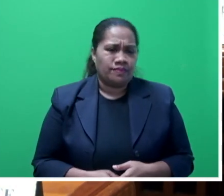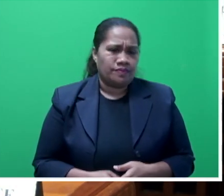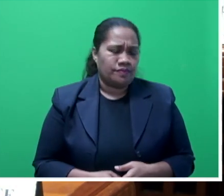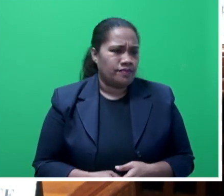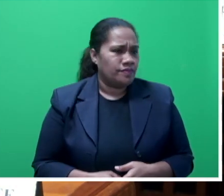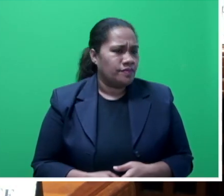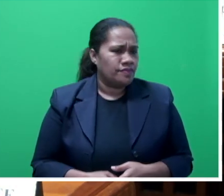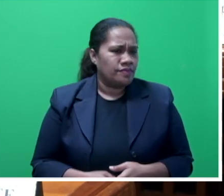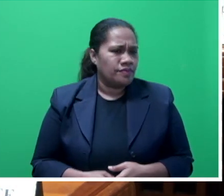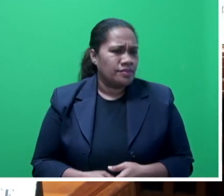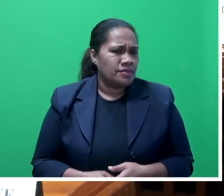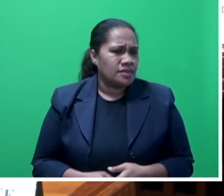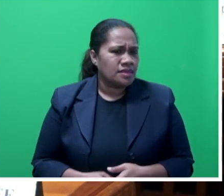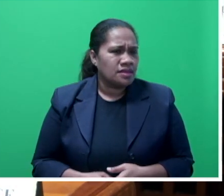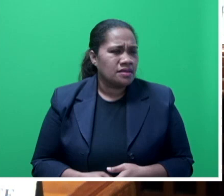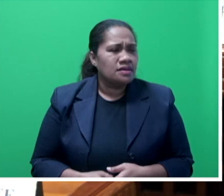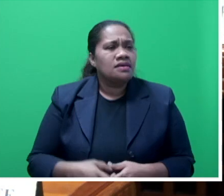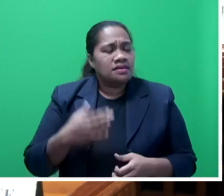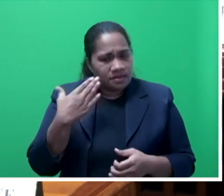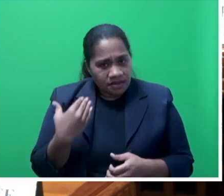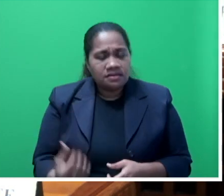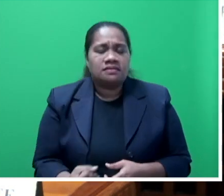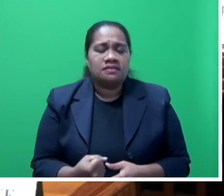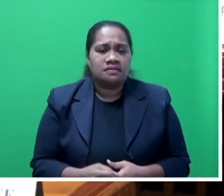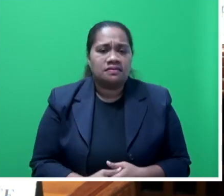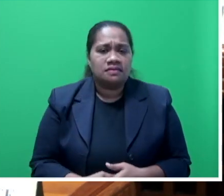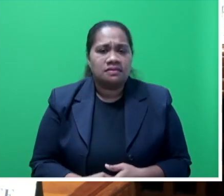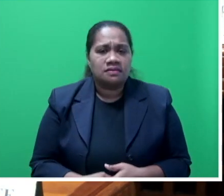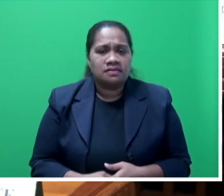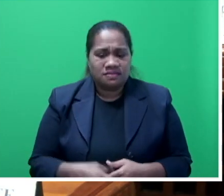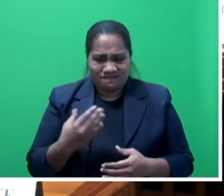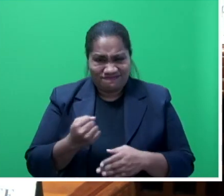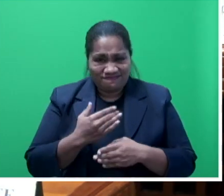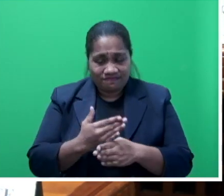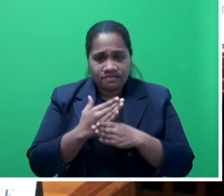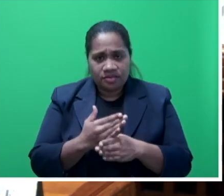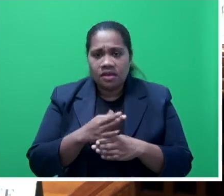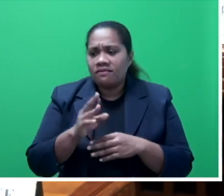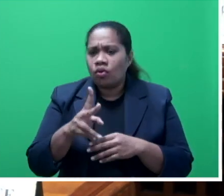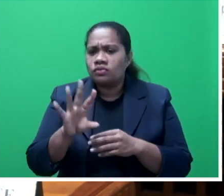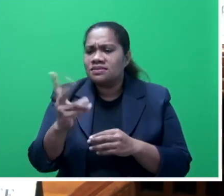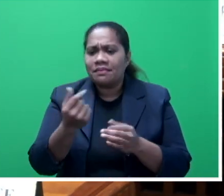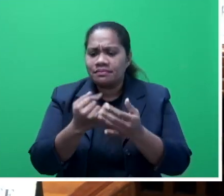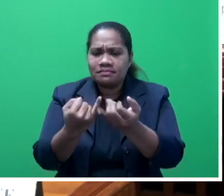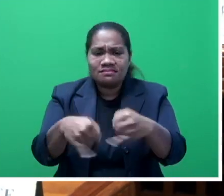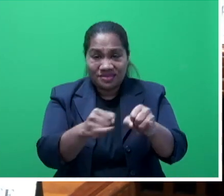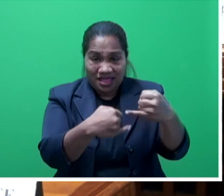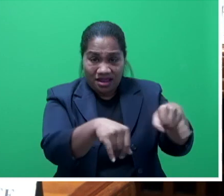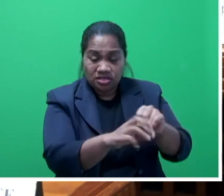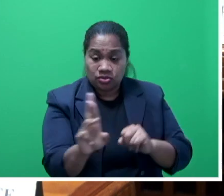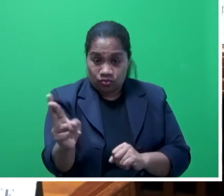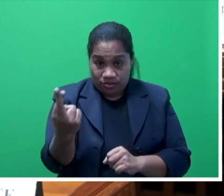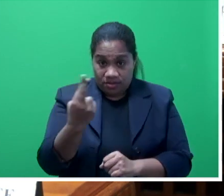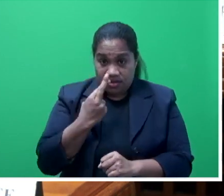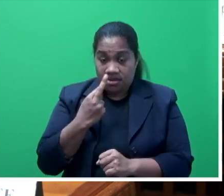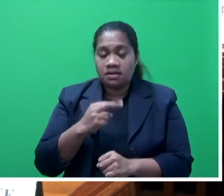initiative in place for the safe return of some that were in the maritime islands. And of course, there is